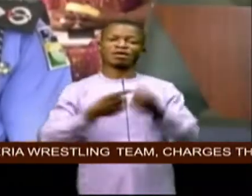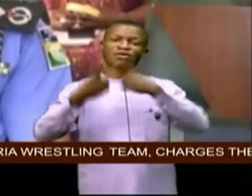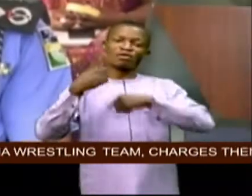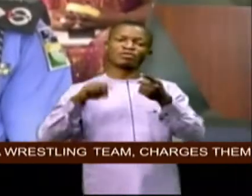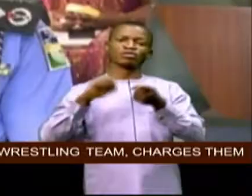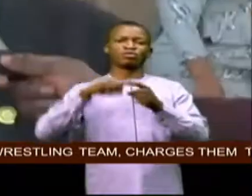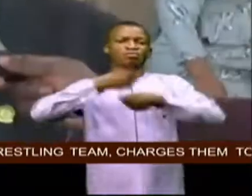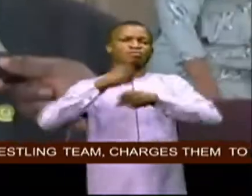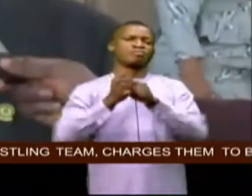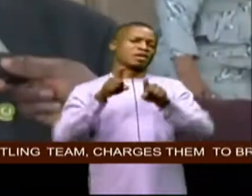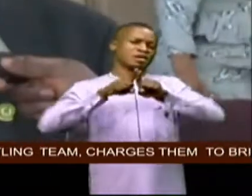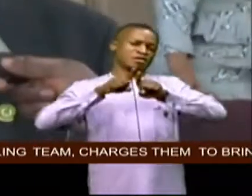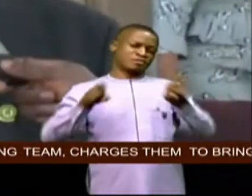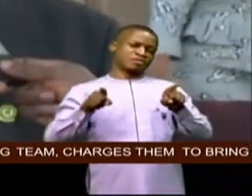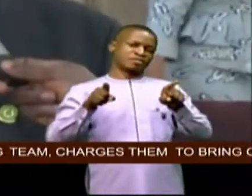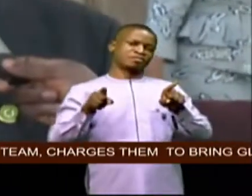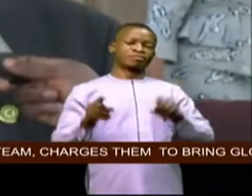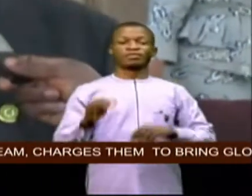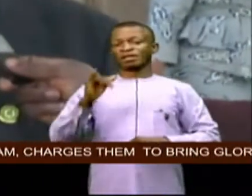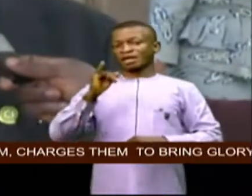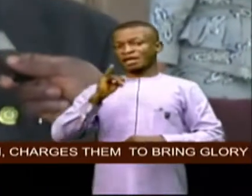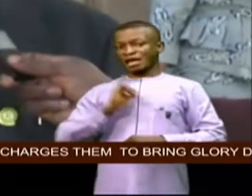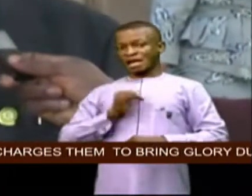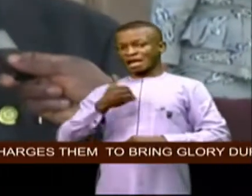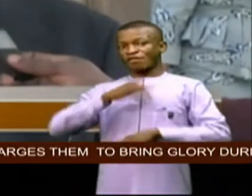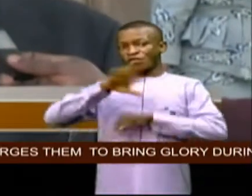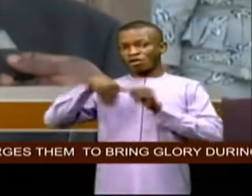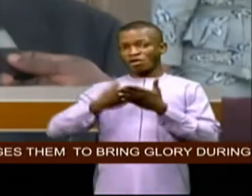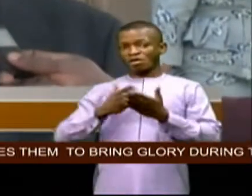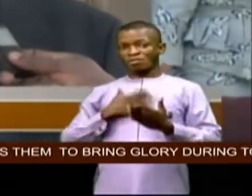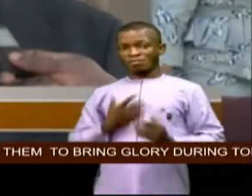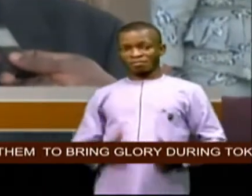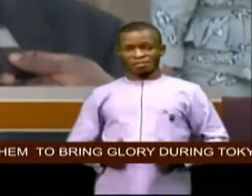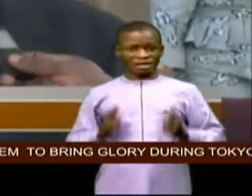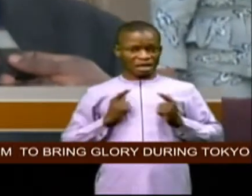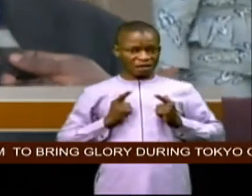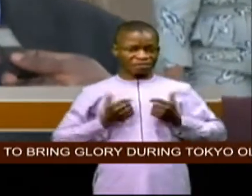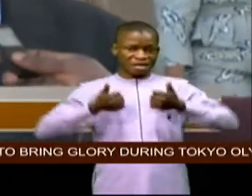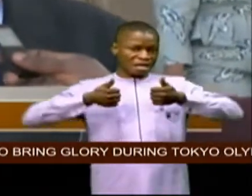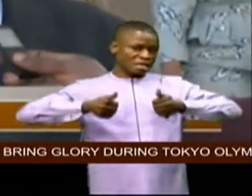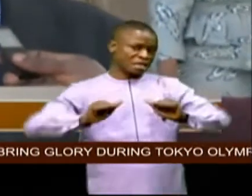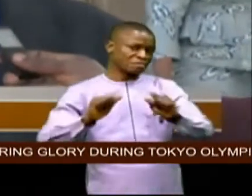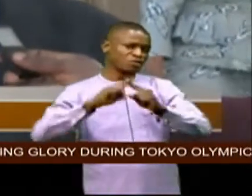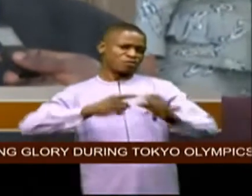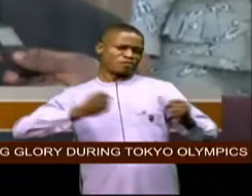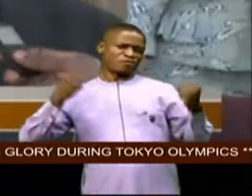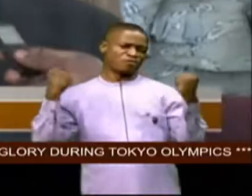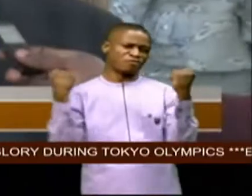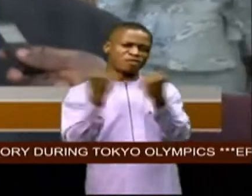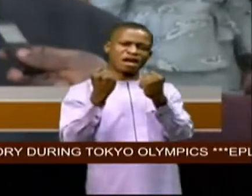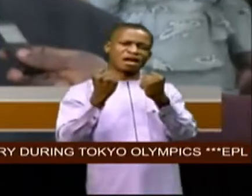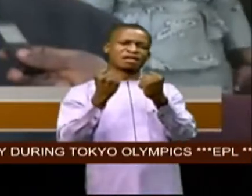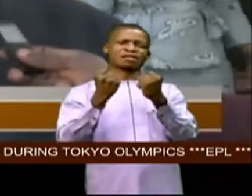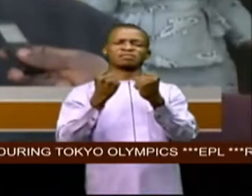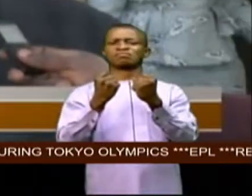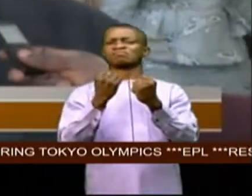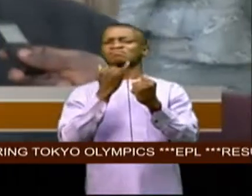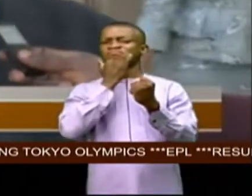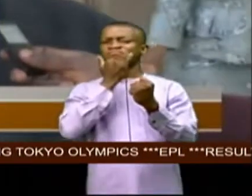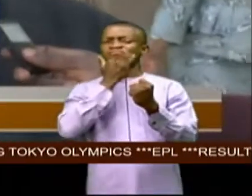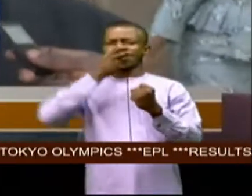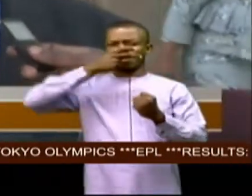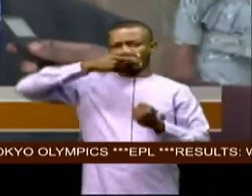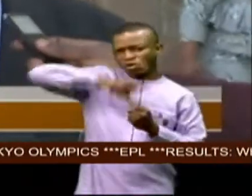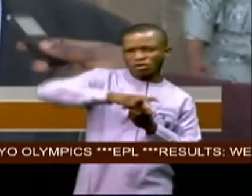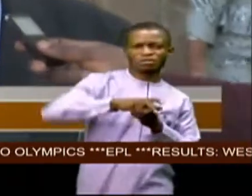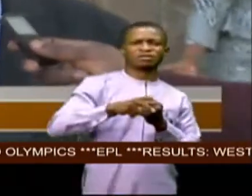world of difference i have all my life attempted to fight indiscipline corruption